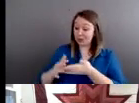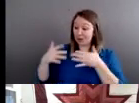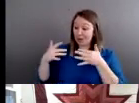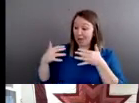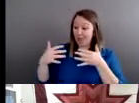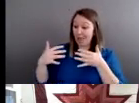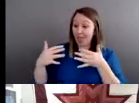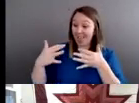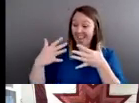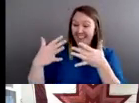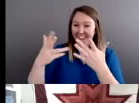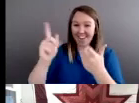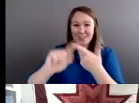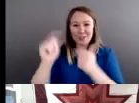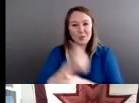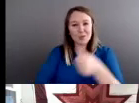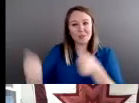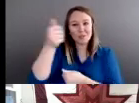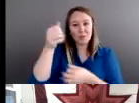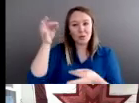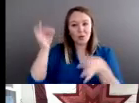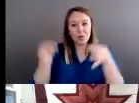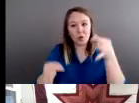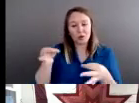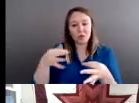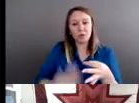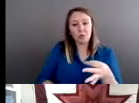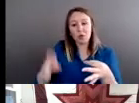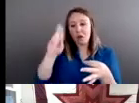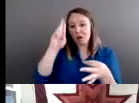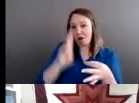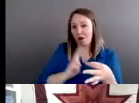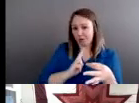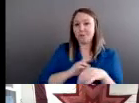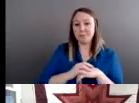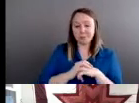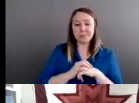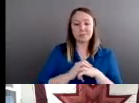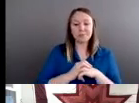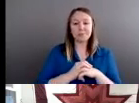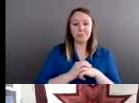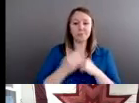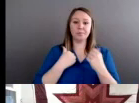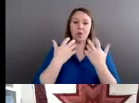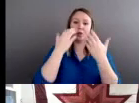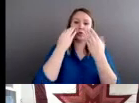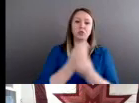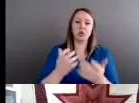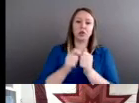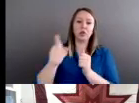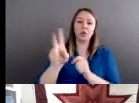the Supreme Court, and it has been an honor. I want to share with you the voice of Joy Harjo,